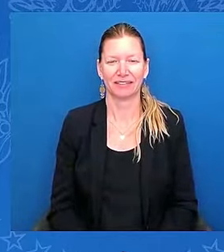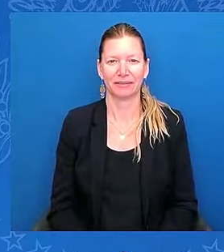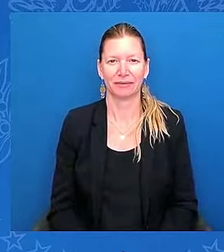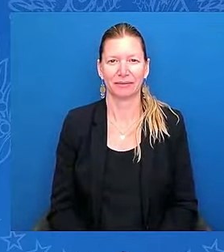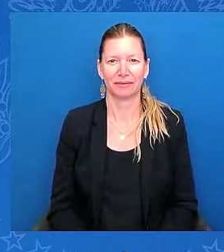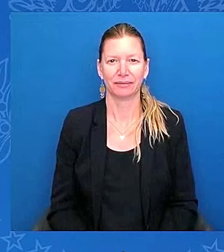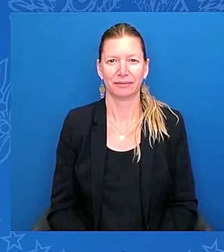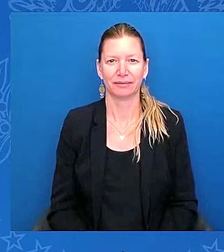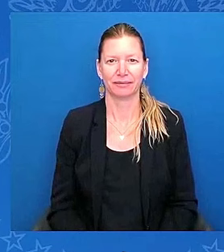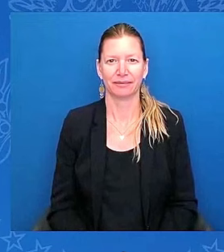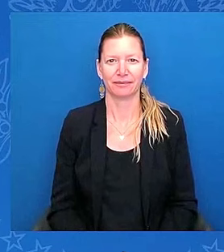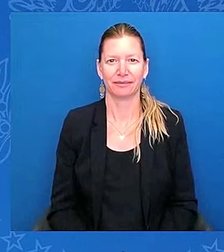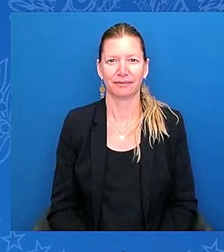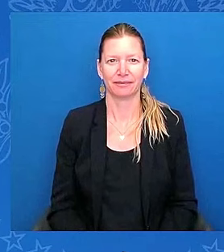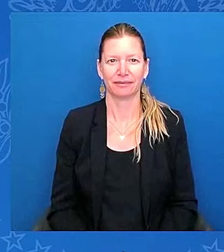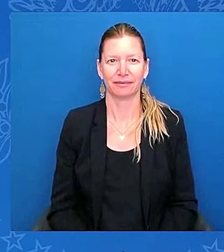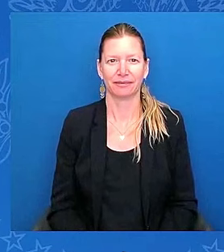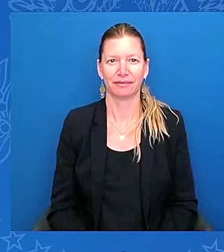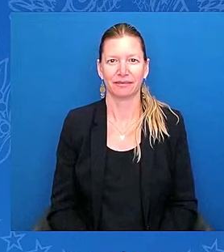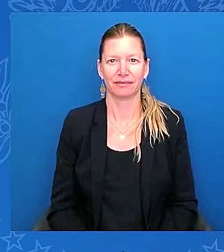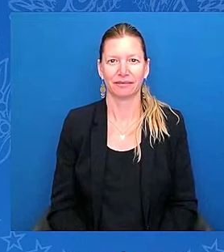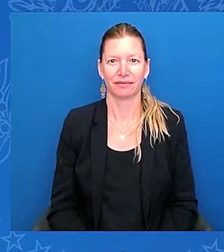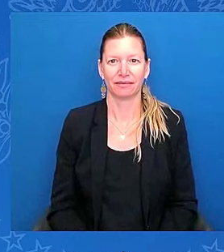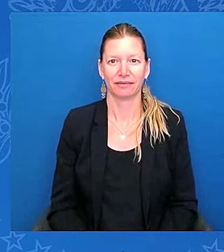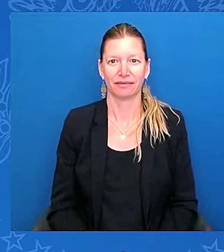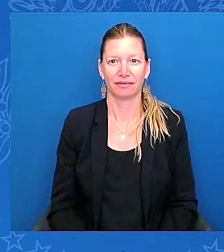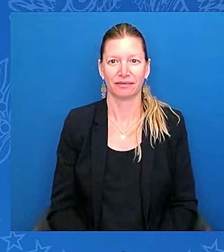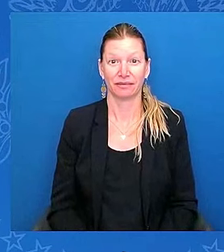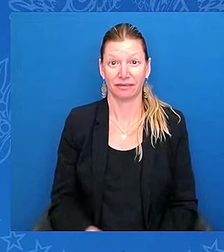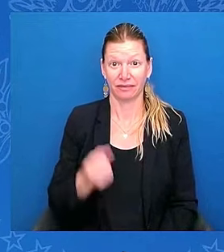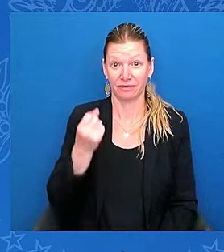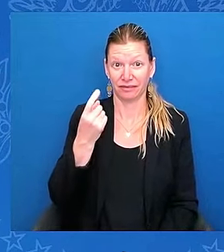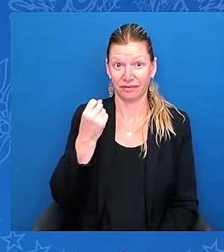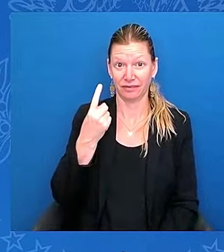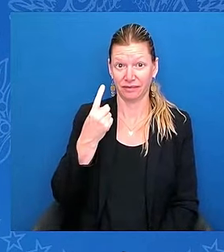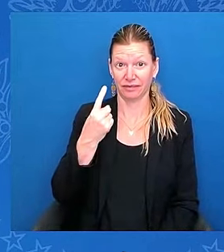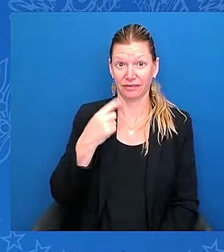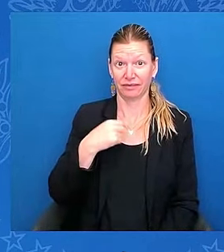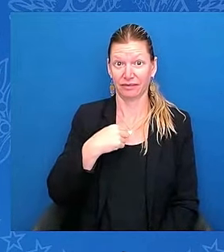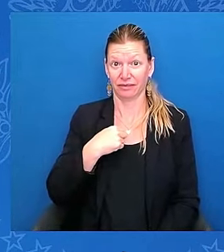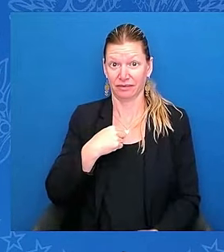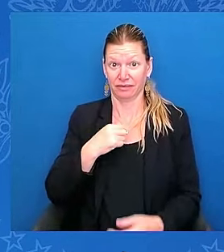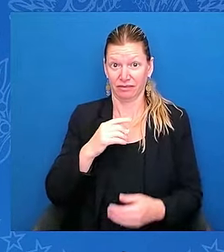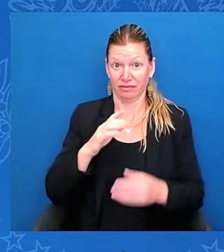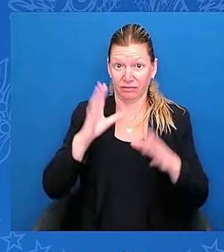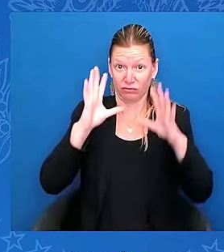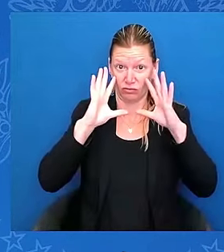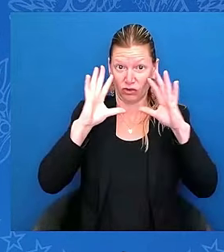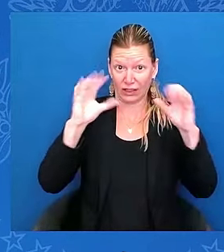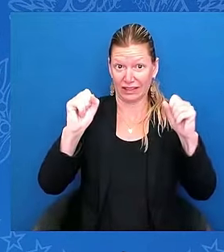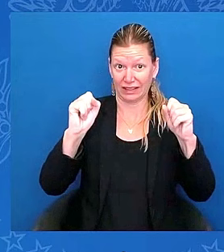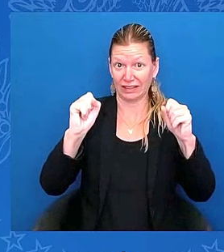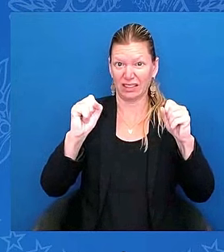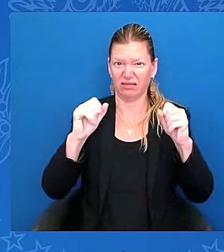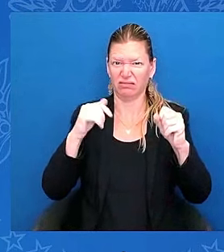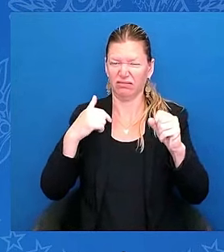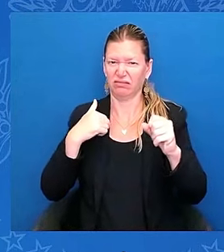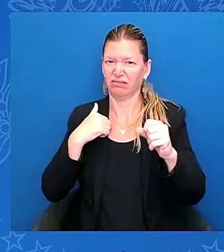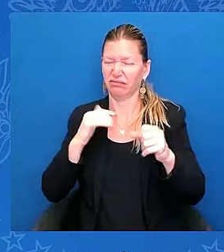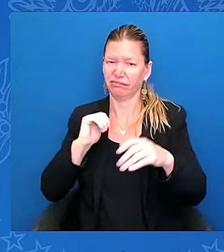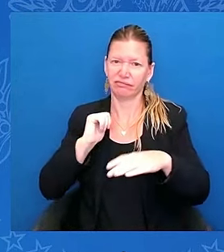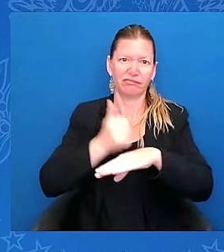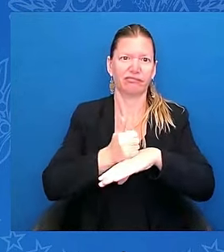The first bill I introduced when I was president was an immigration bill that included this provision, but it never got off the ground. It needed a little more help.